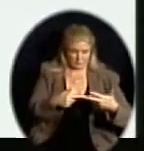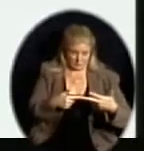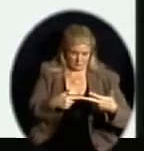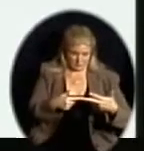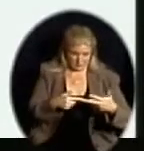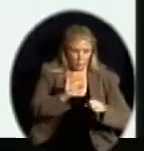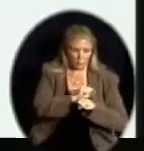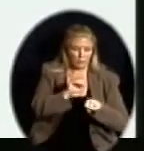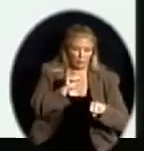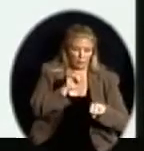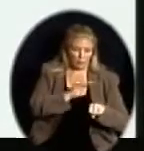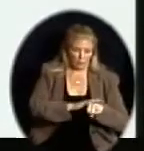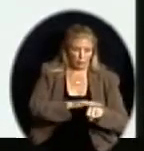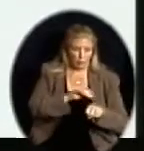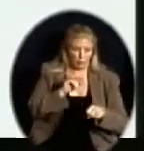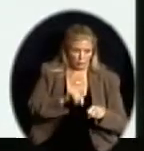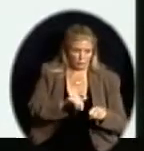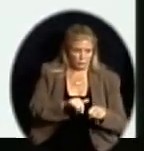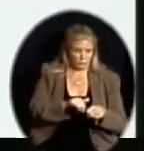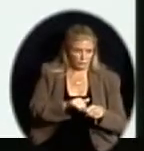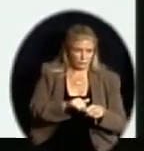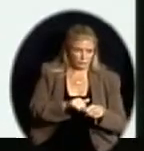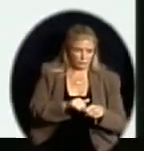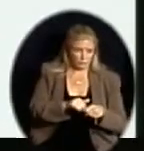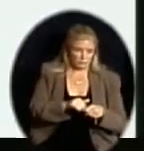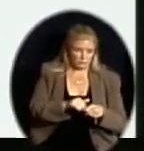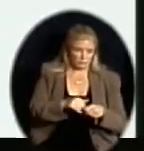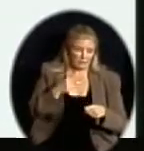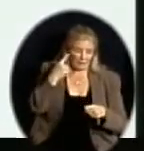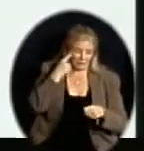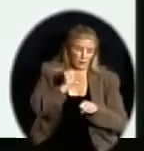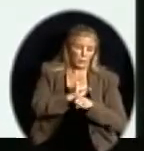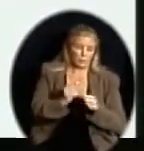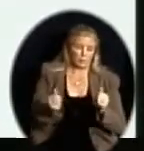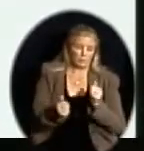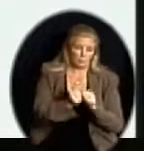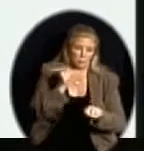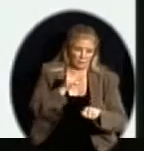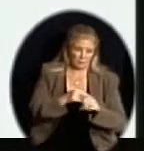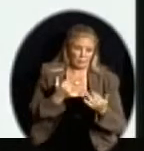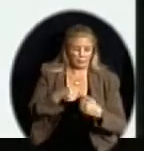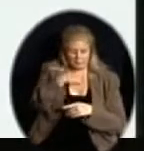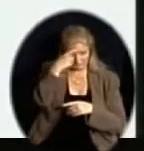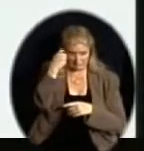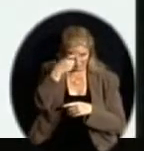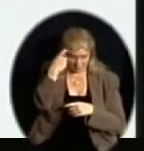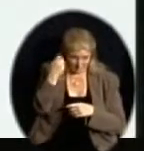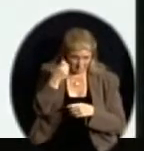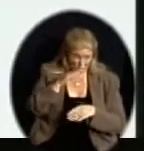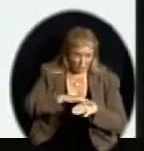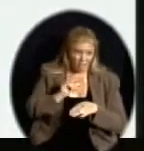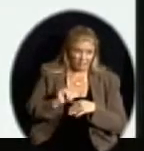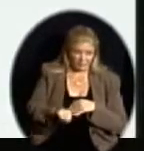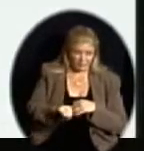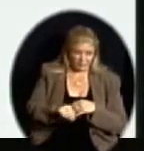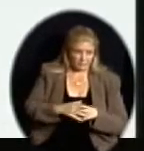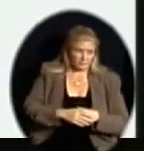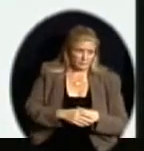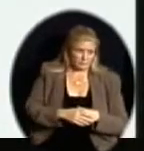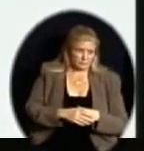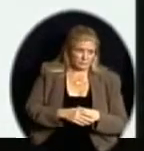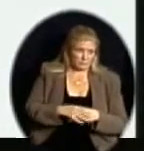on. I think it's south that we spent most of the summer re-roofing most of that particular school. Miscellaneous projects.